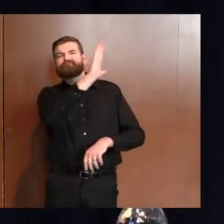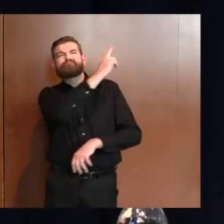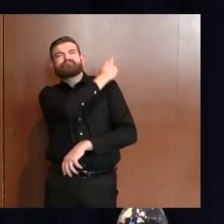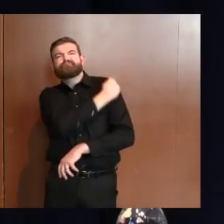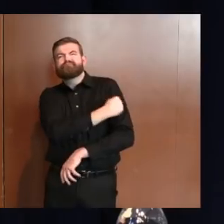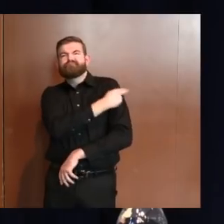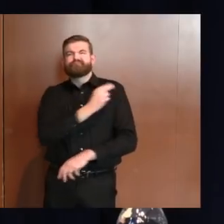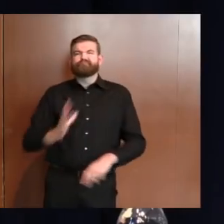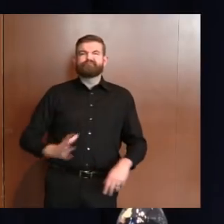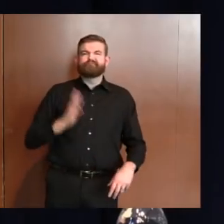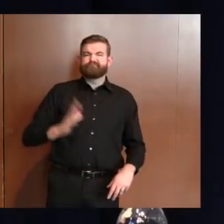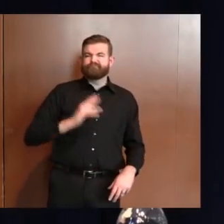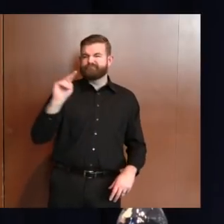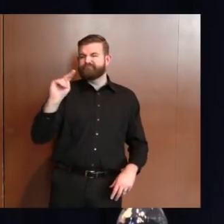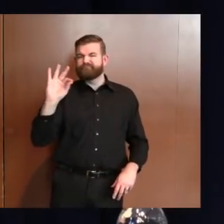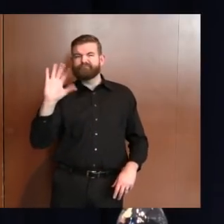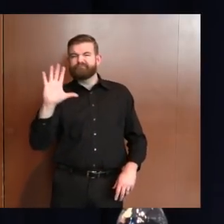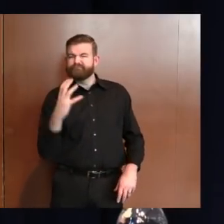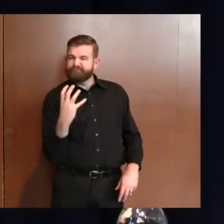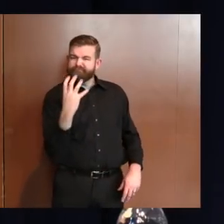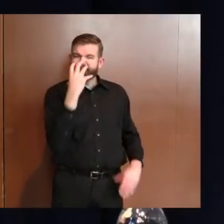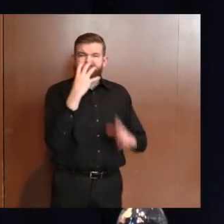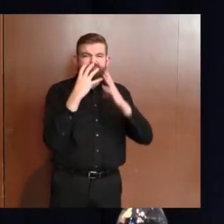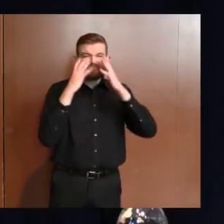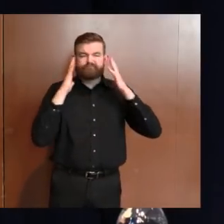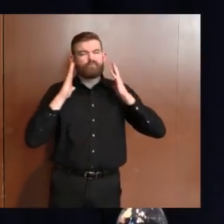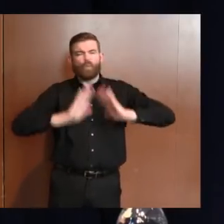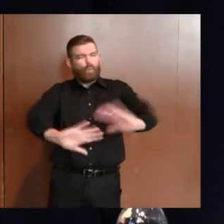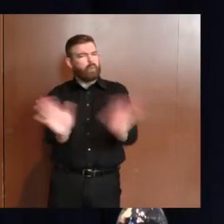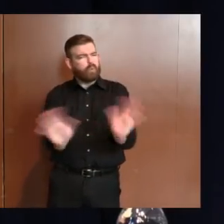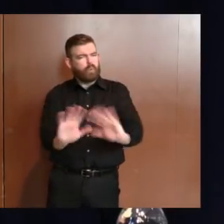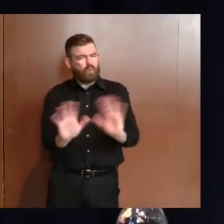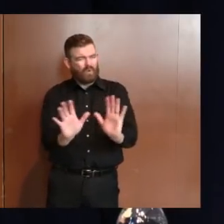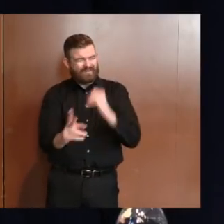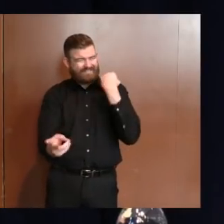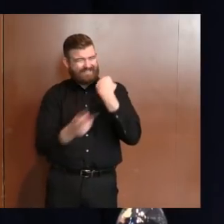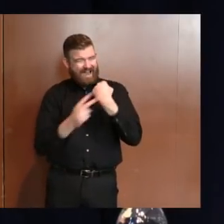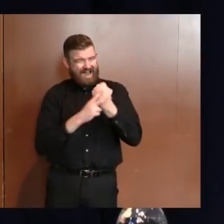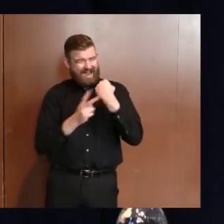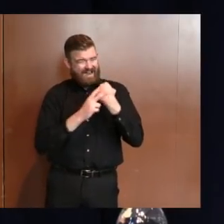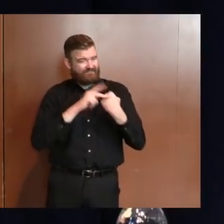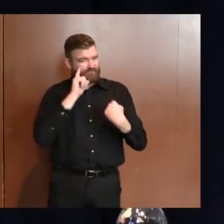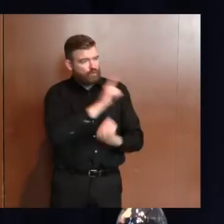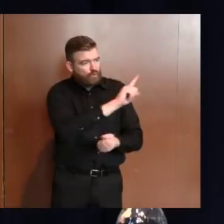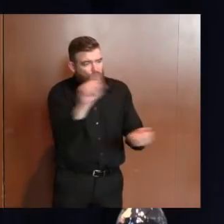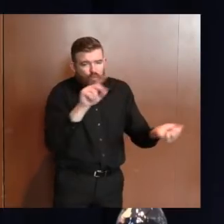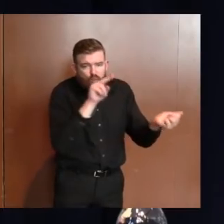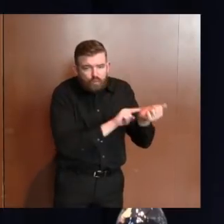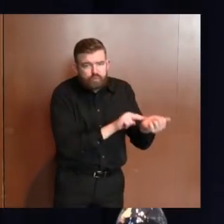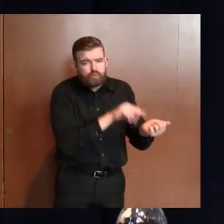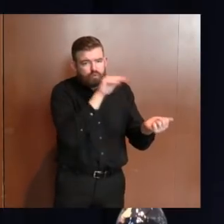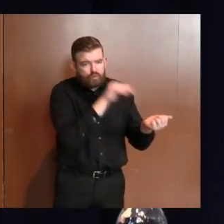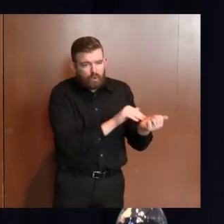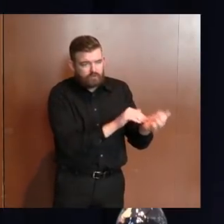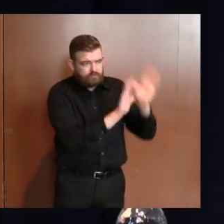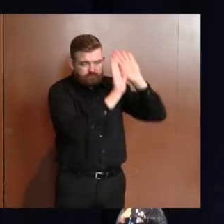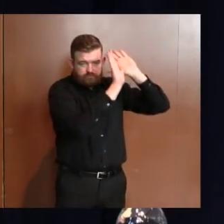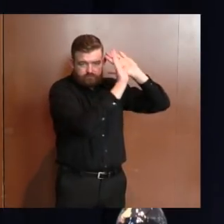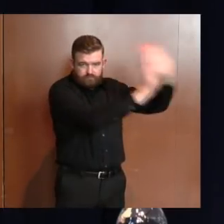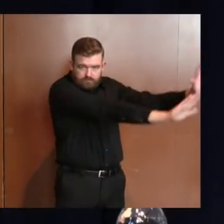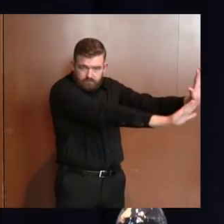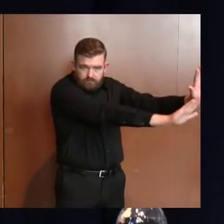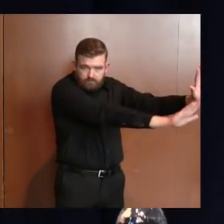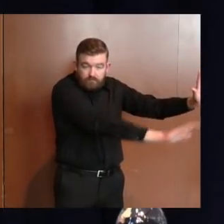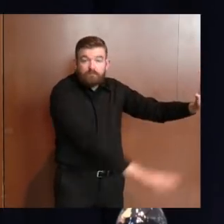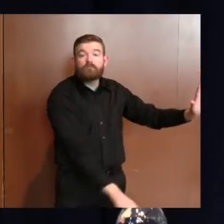respirators. Those are critical supplies that must continue to be reserved for healthcare workers and